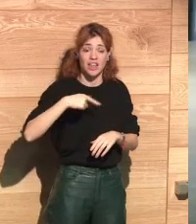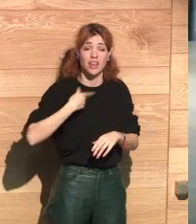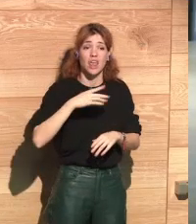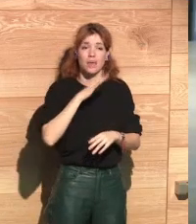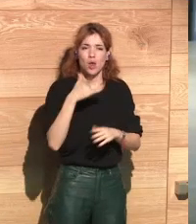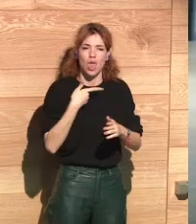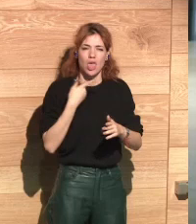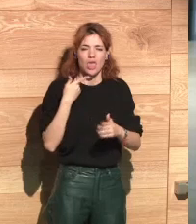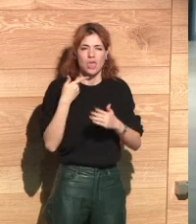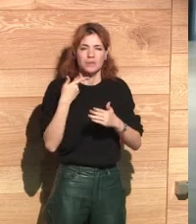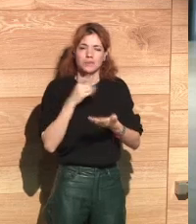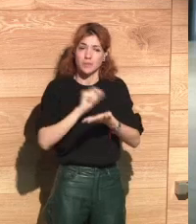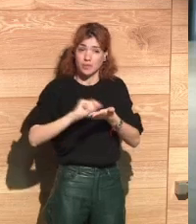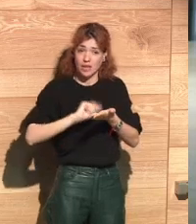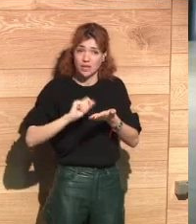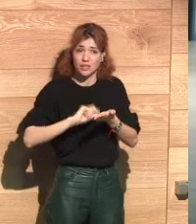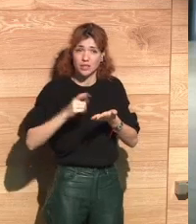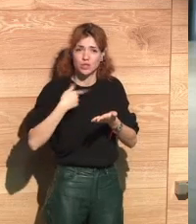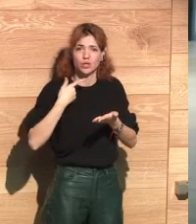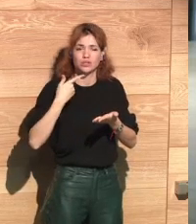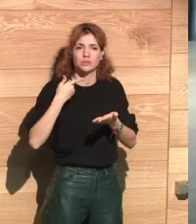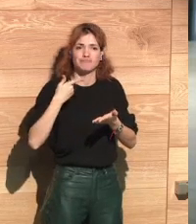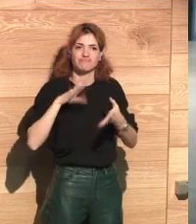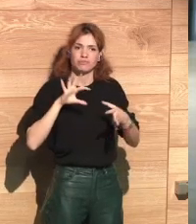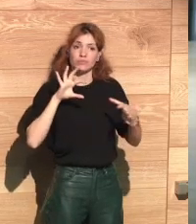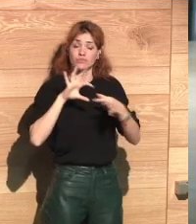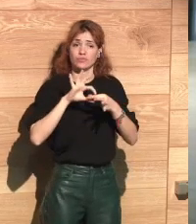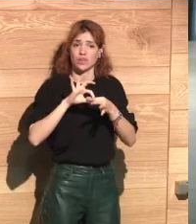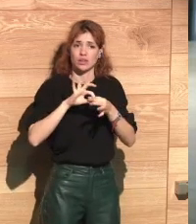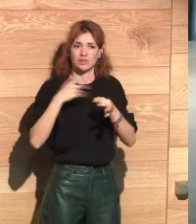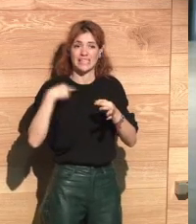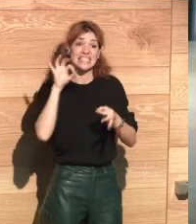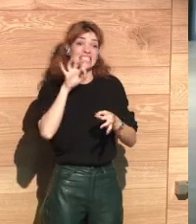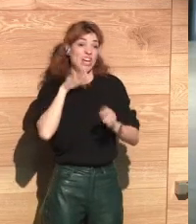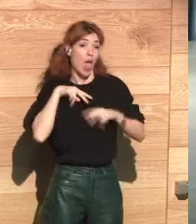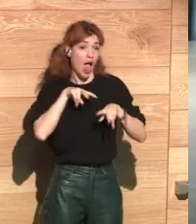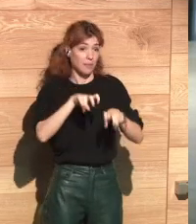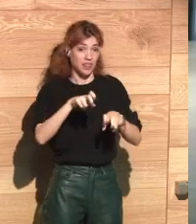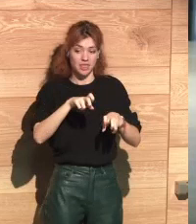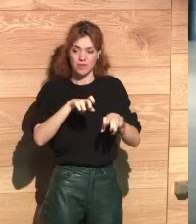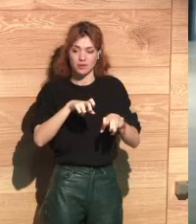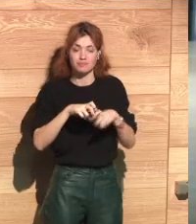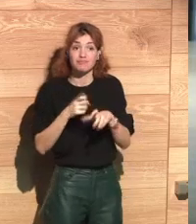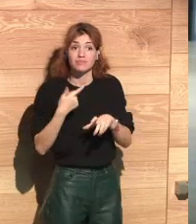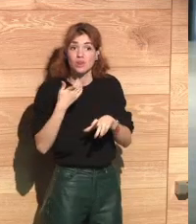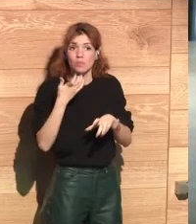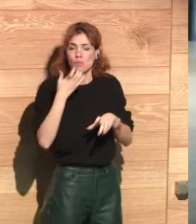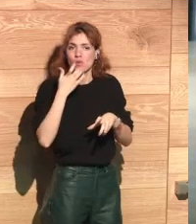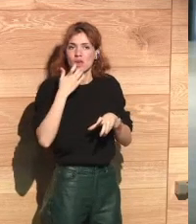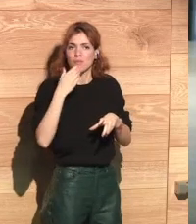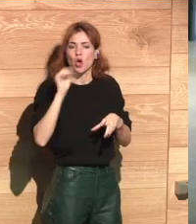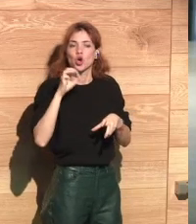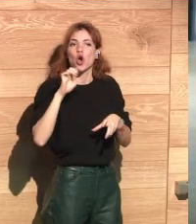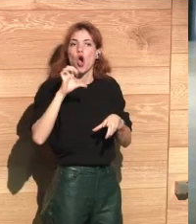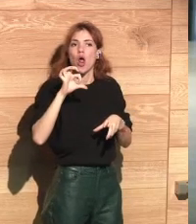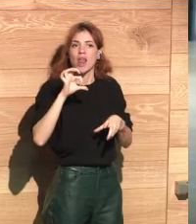Anita Allen had a very interesting debate at the beginning of the century